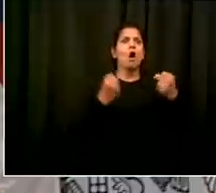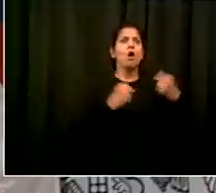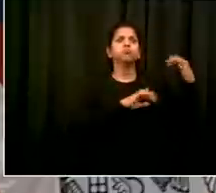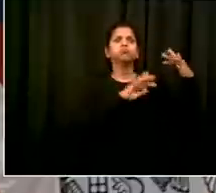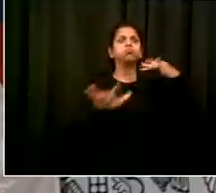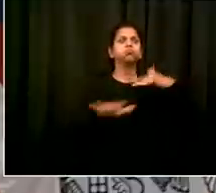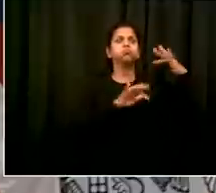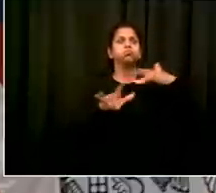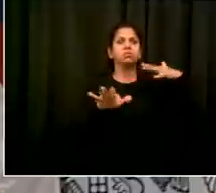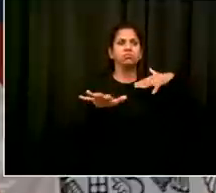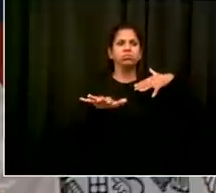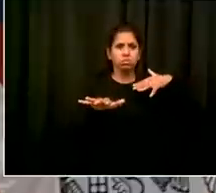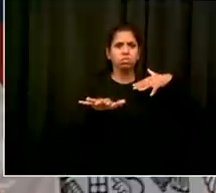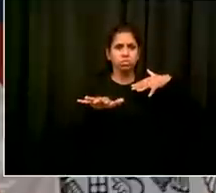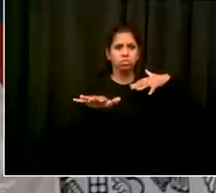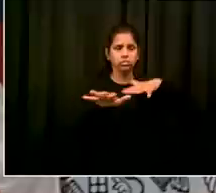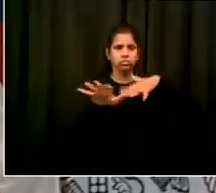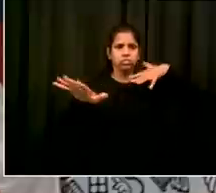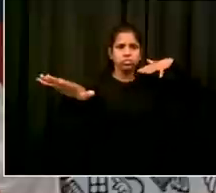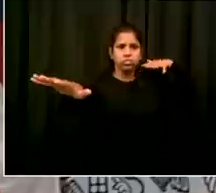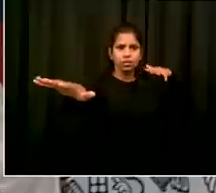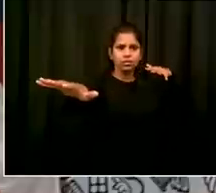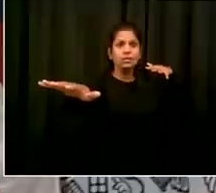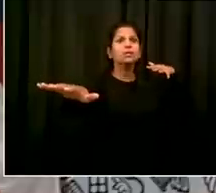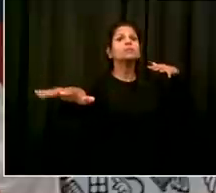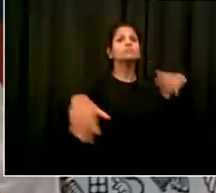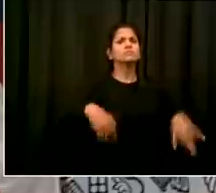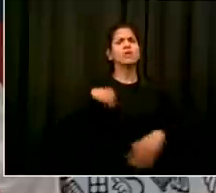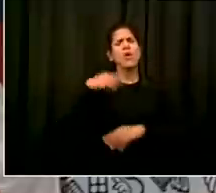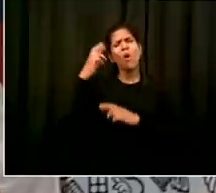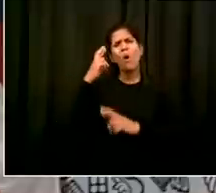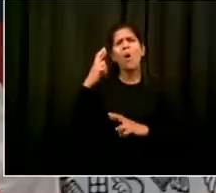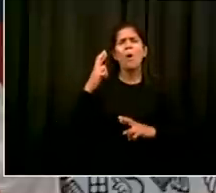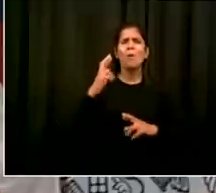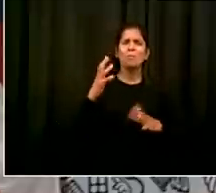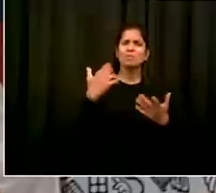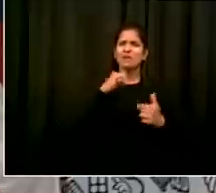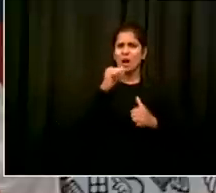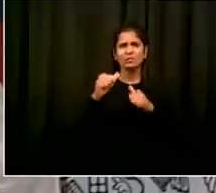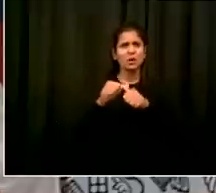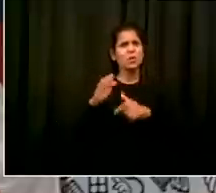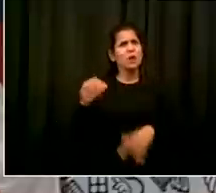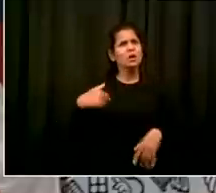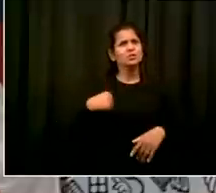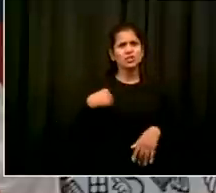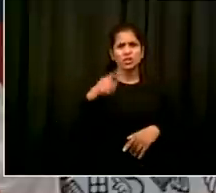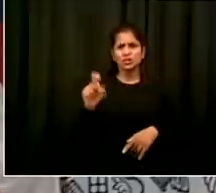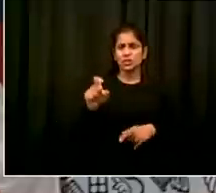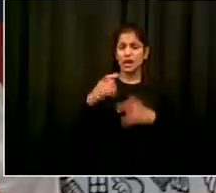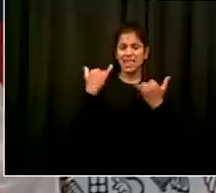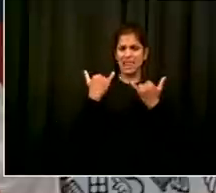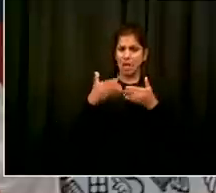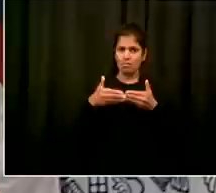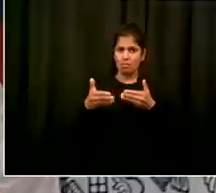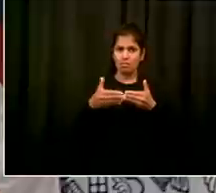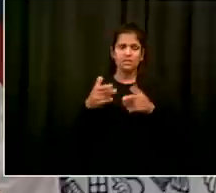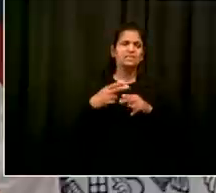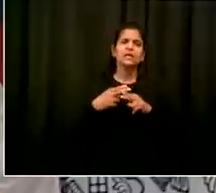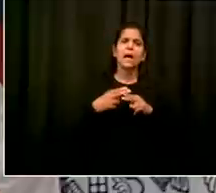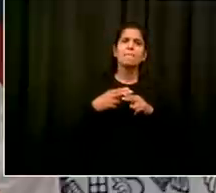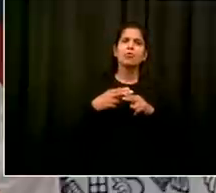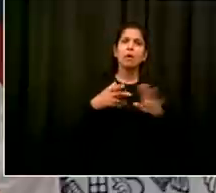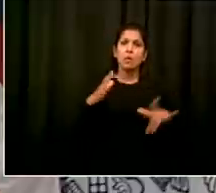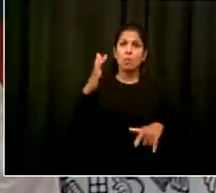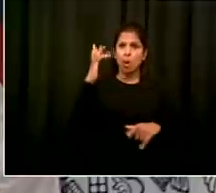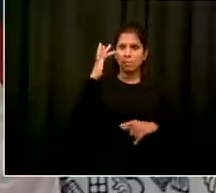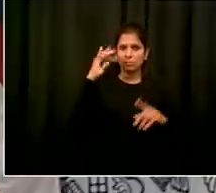it's a transitional reality i think it will abate as more and more people gain confidence in mass transit